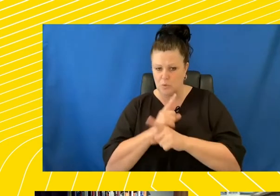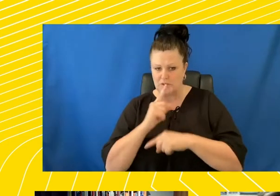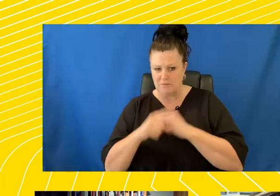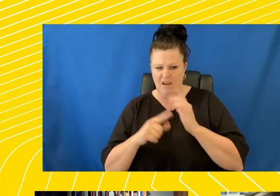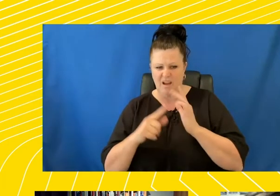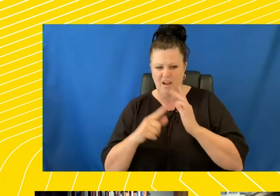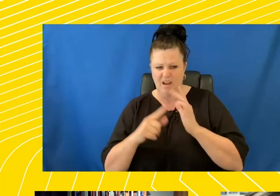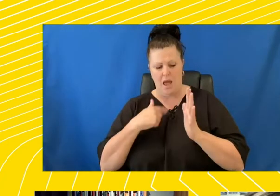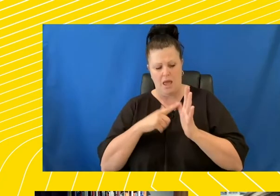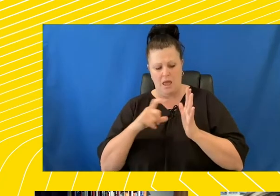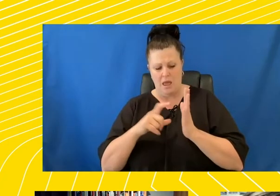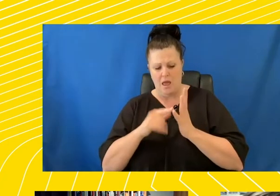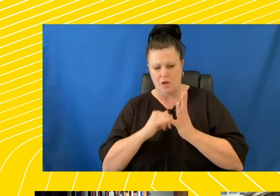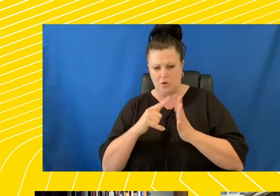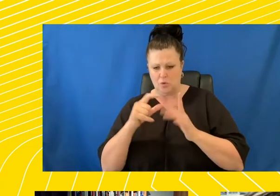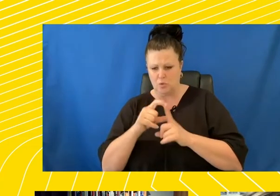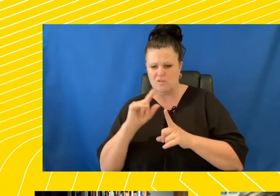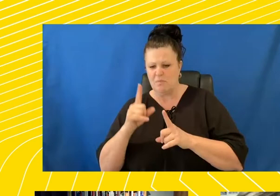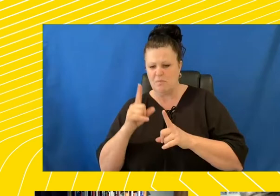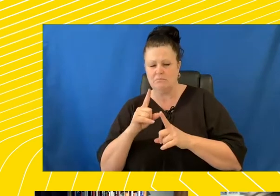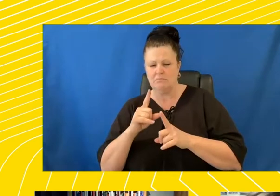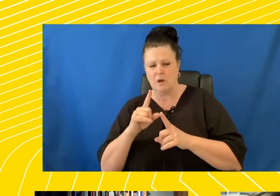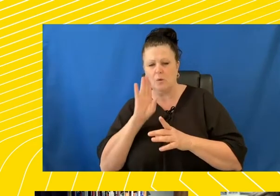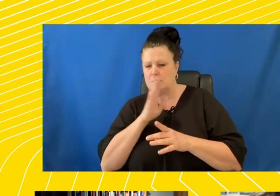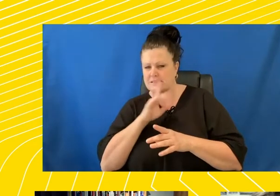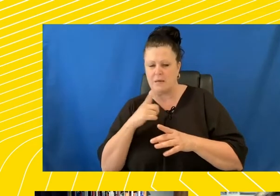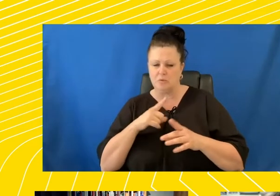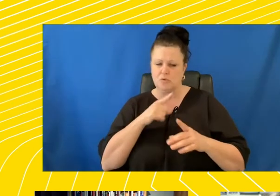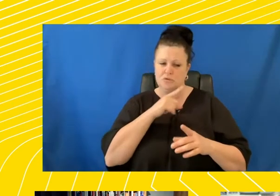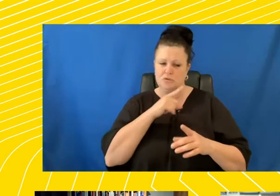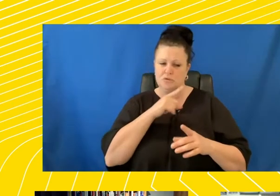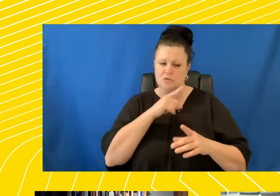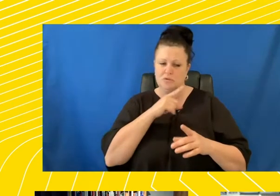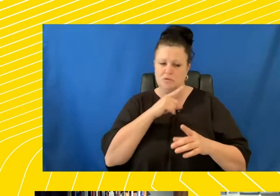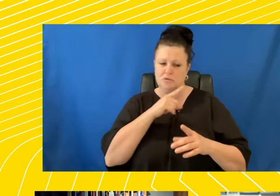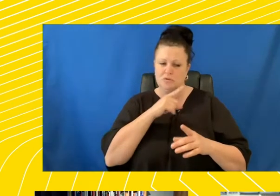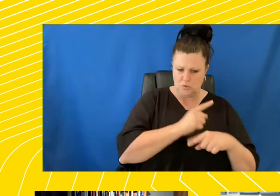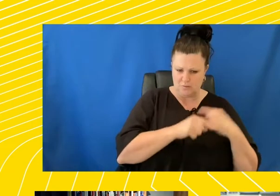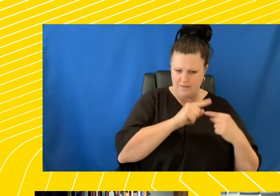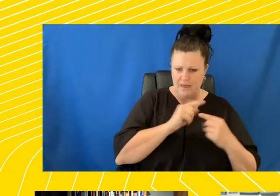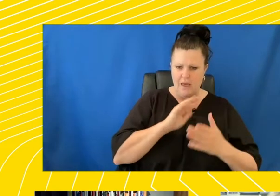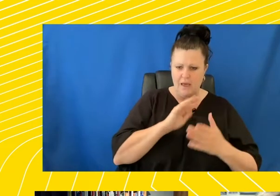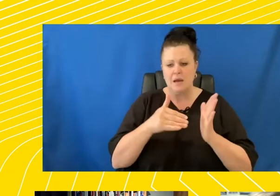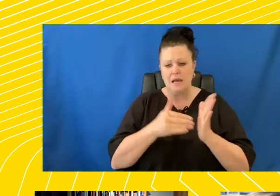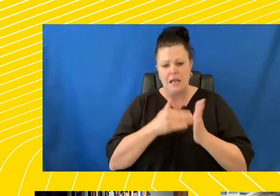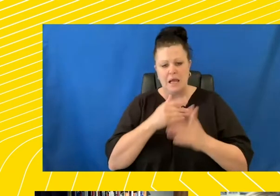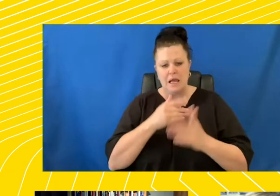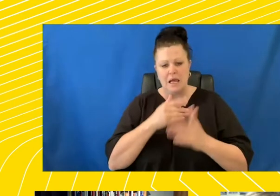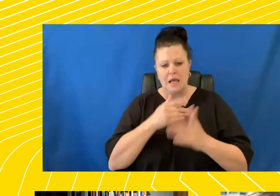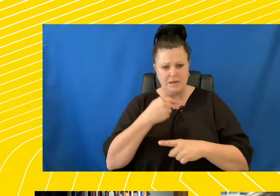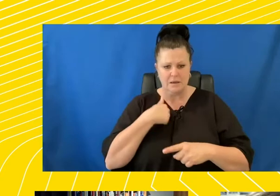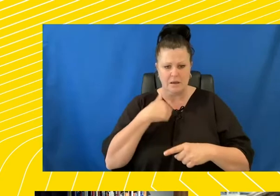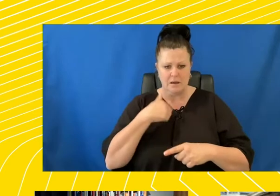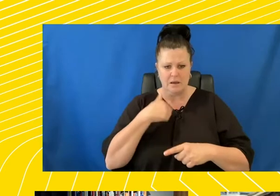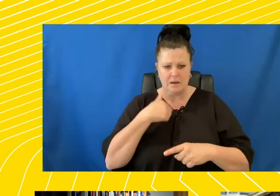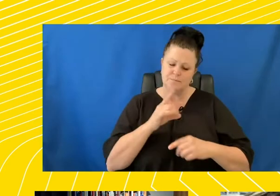it because it was discussed in your presentation. The last comment I want to emphasize or mention